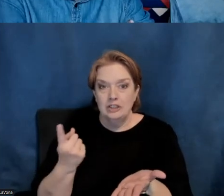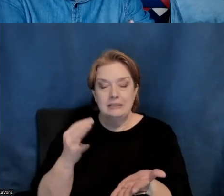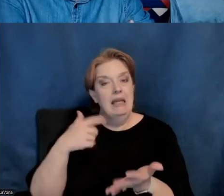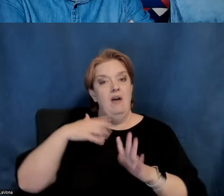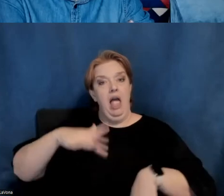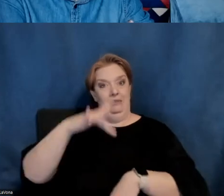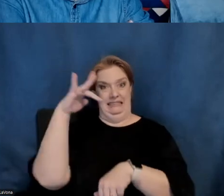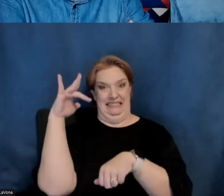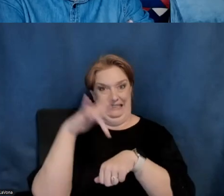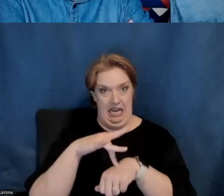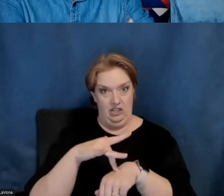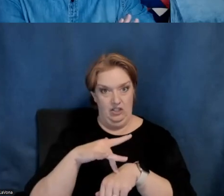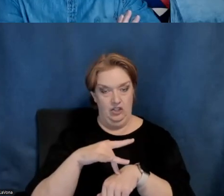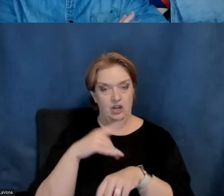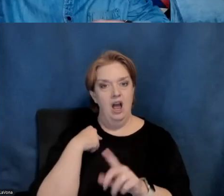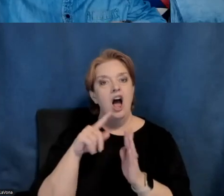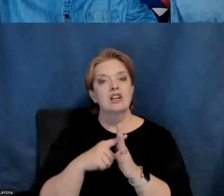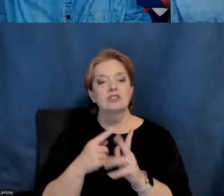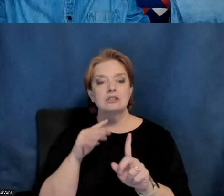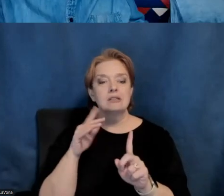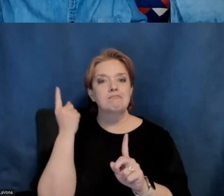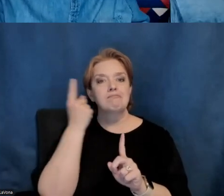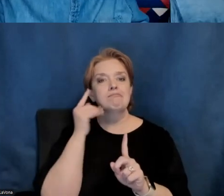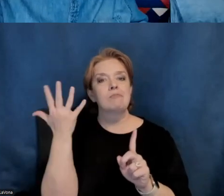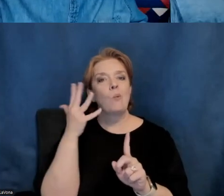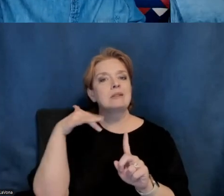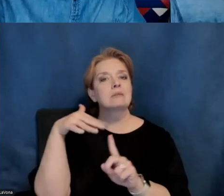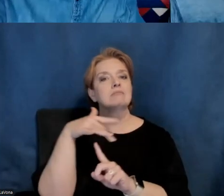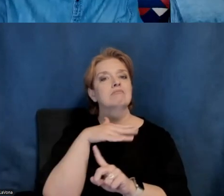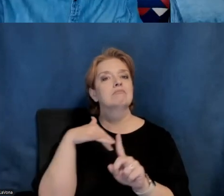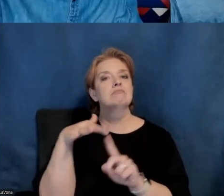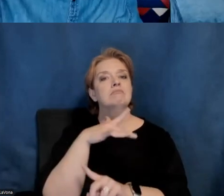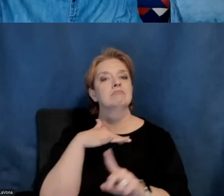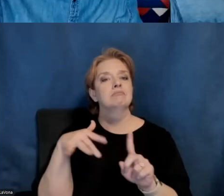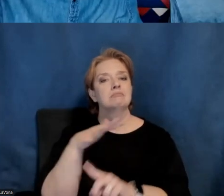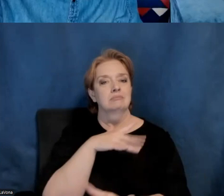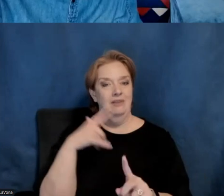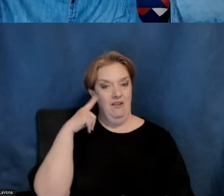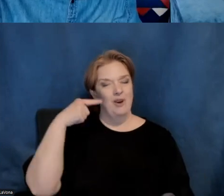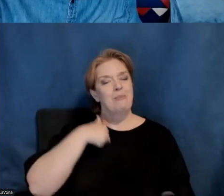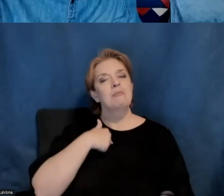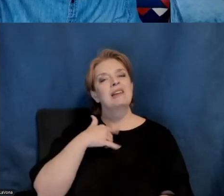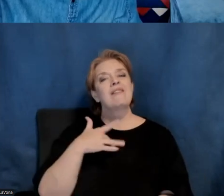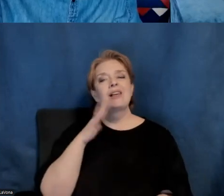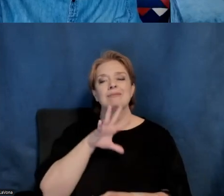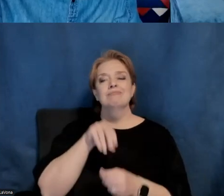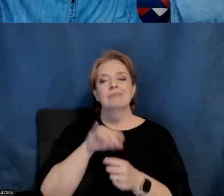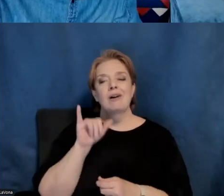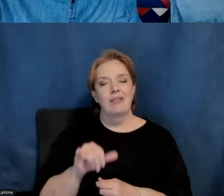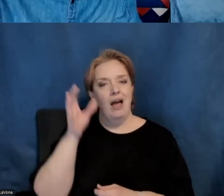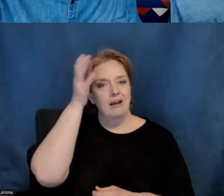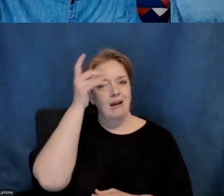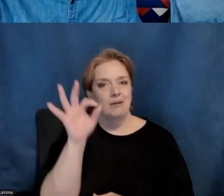been to every place. And I also see this a little bit as a part of a discovery for me, even if I have been,